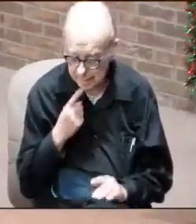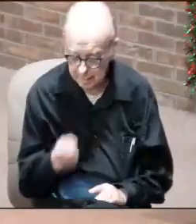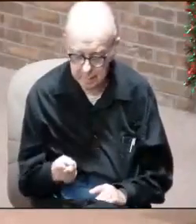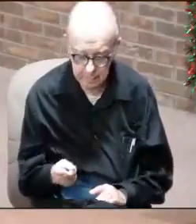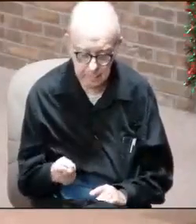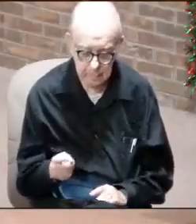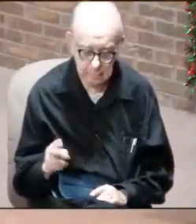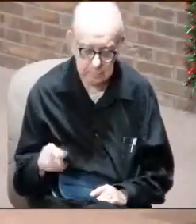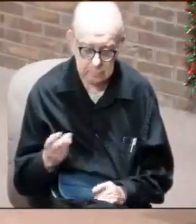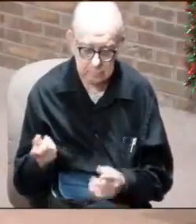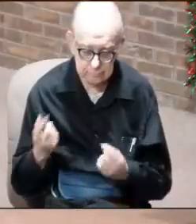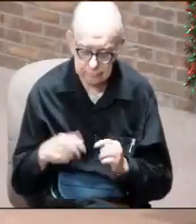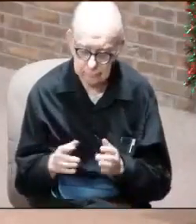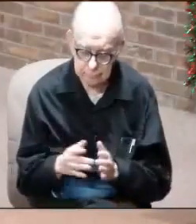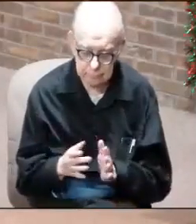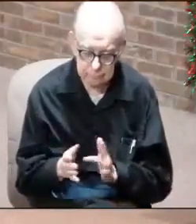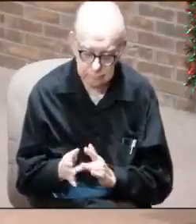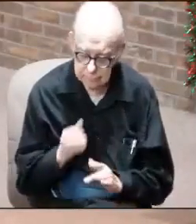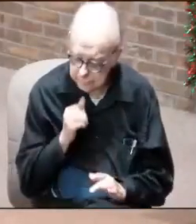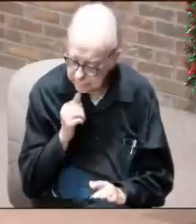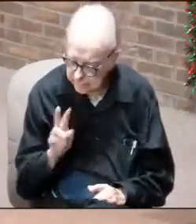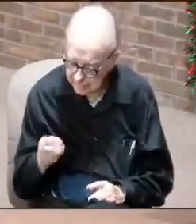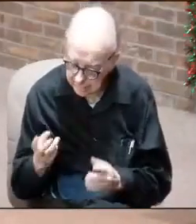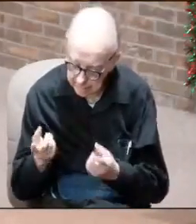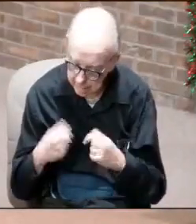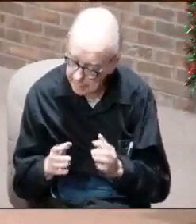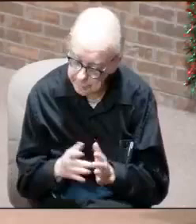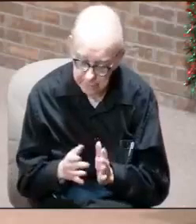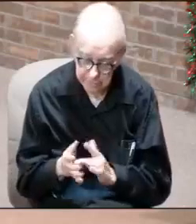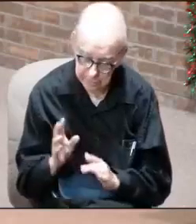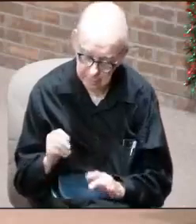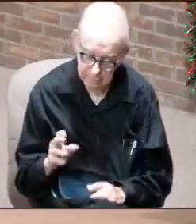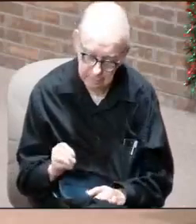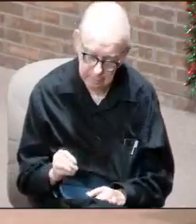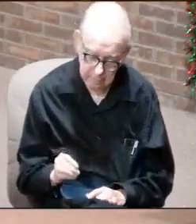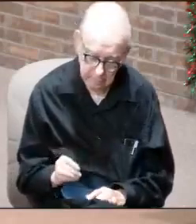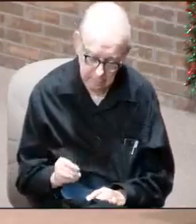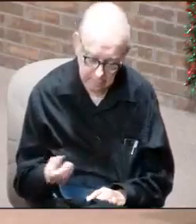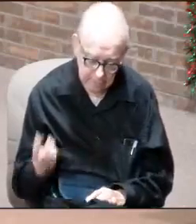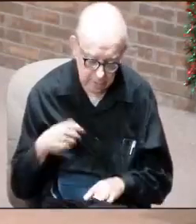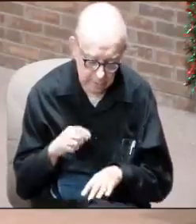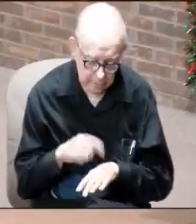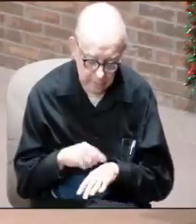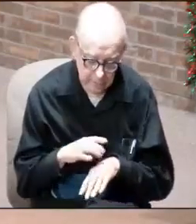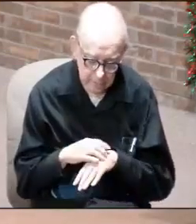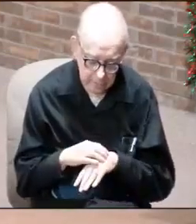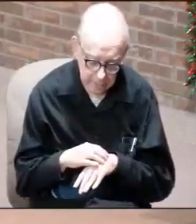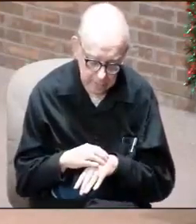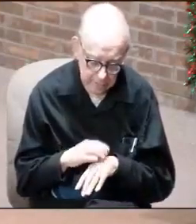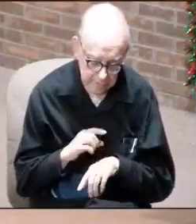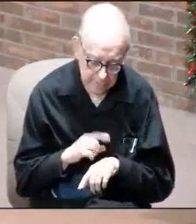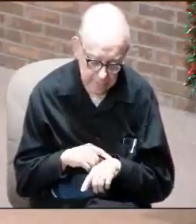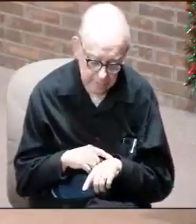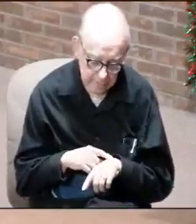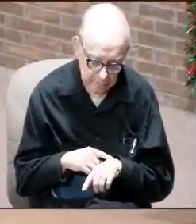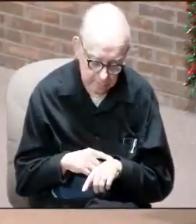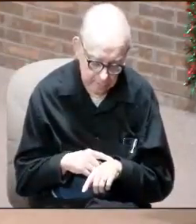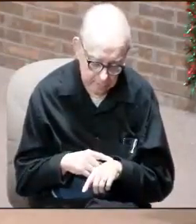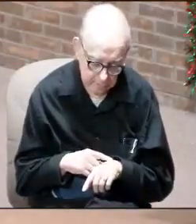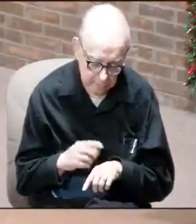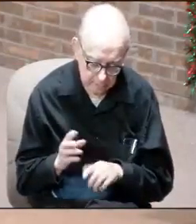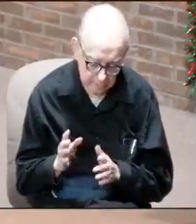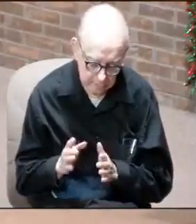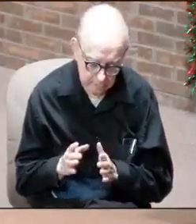this is the second coming of Jesus. This is not the second coming of Jesus. He is not setting foot on the earth at this point in time. He is sending,